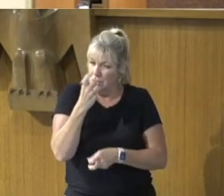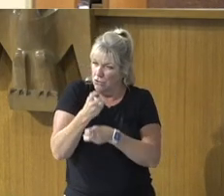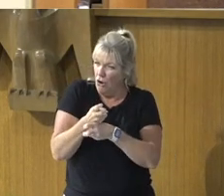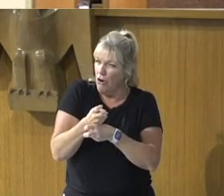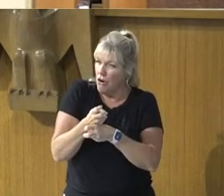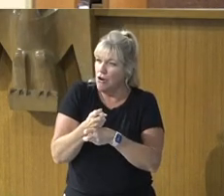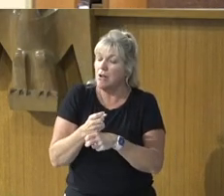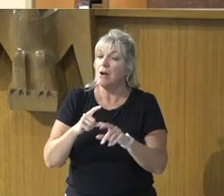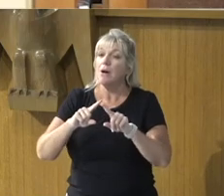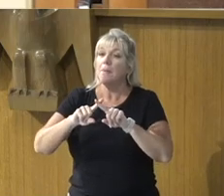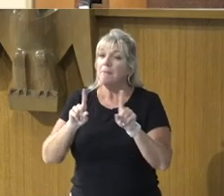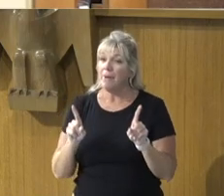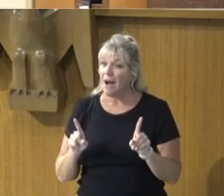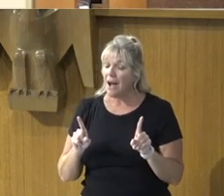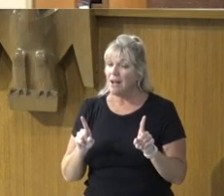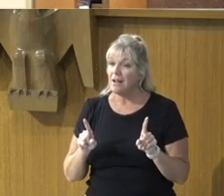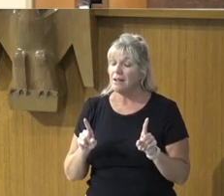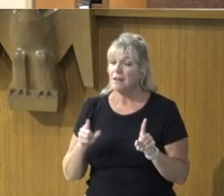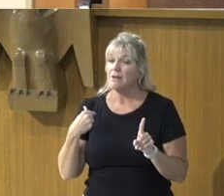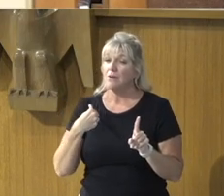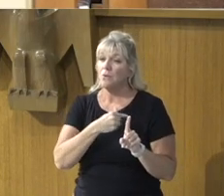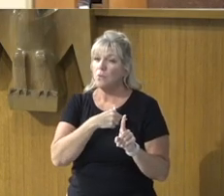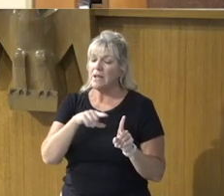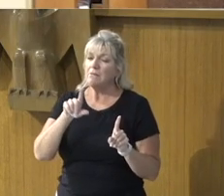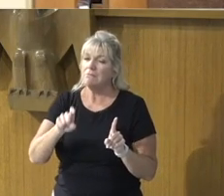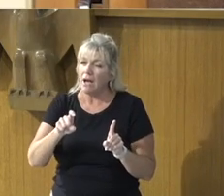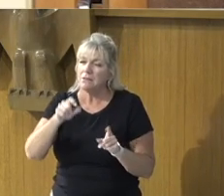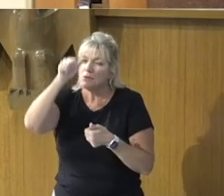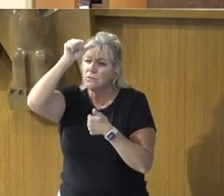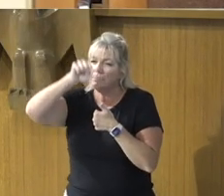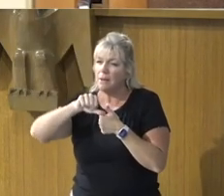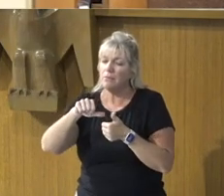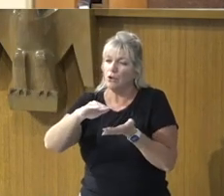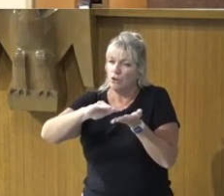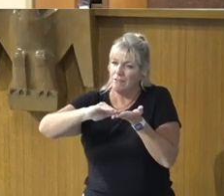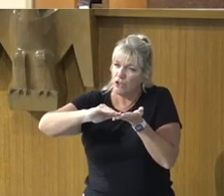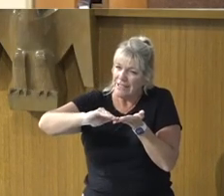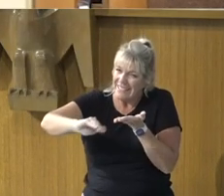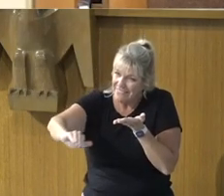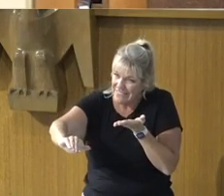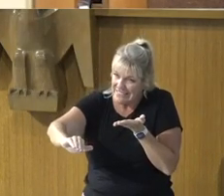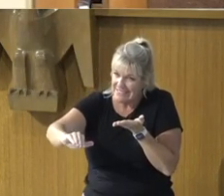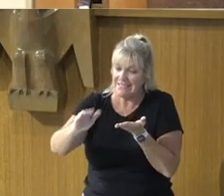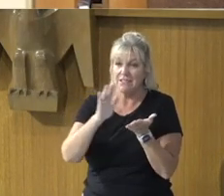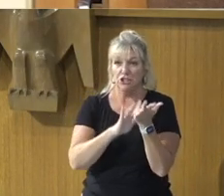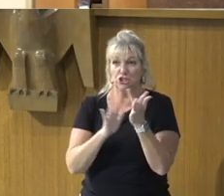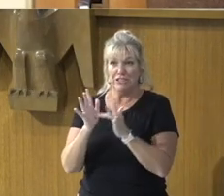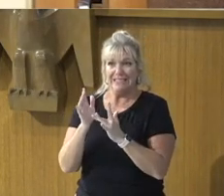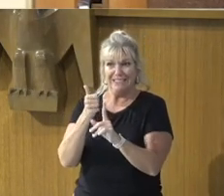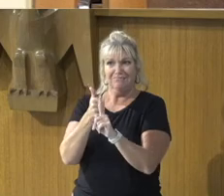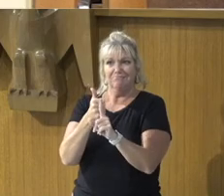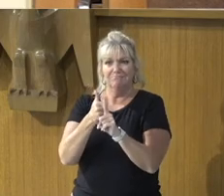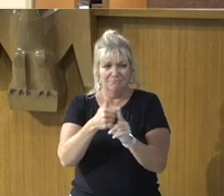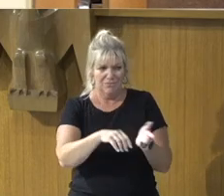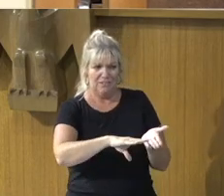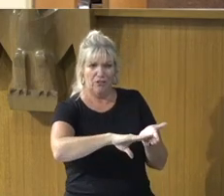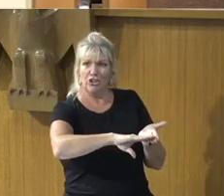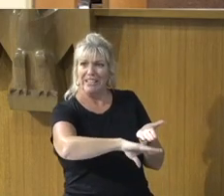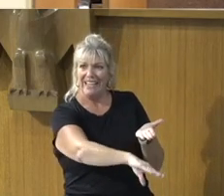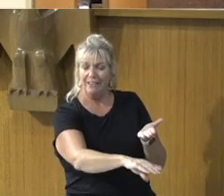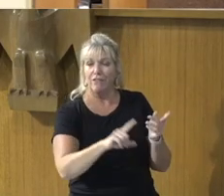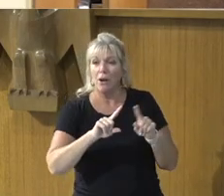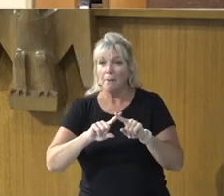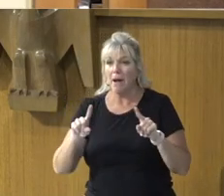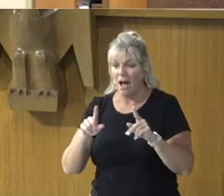all, Let's not overlook, The key element, Of forgiveness, Which Jesus, Is so essential, But for whatever reason, To the scribes, And